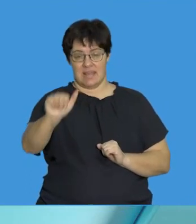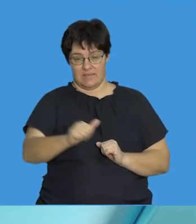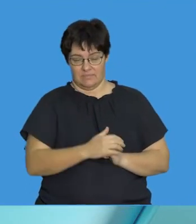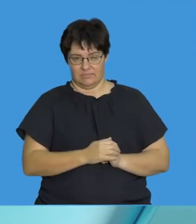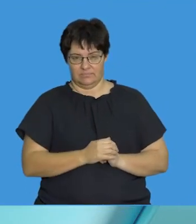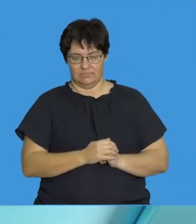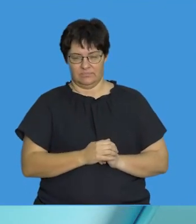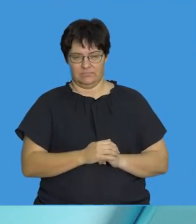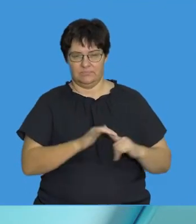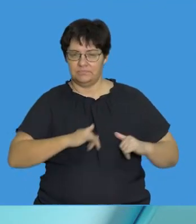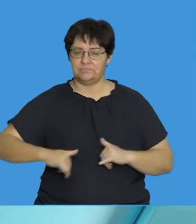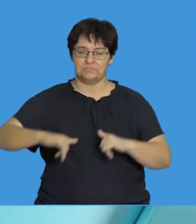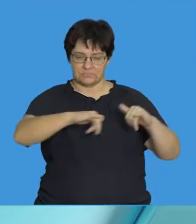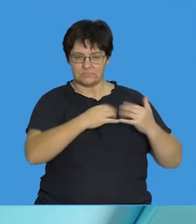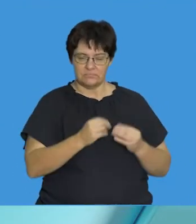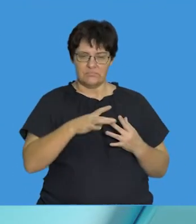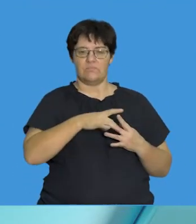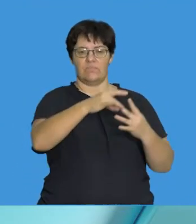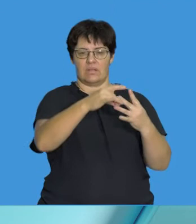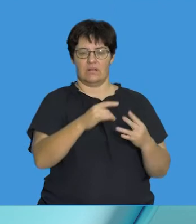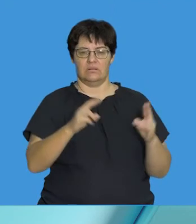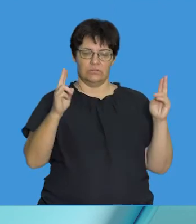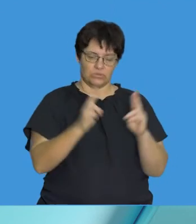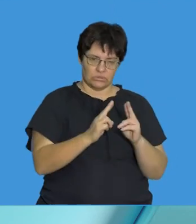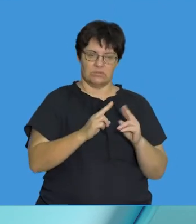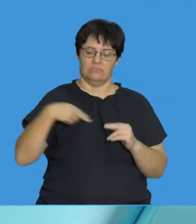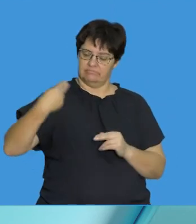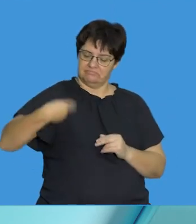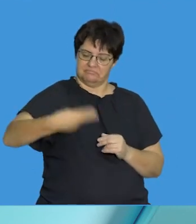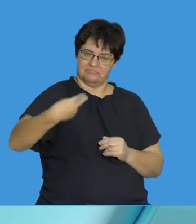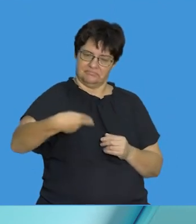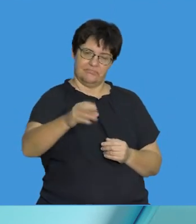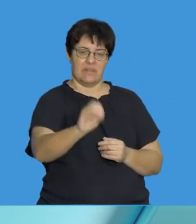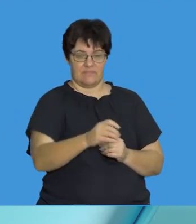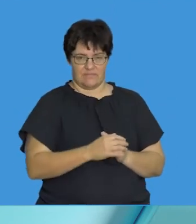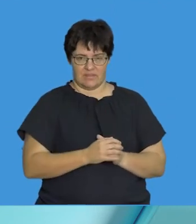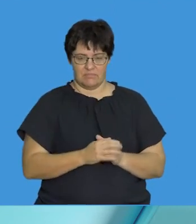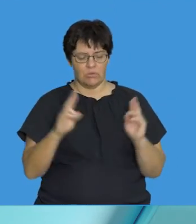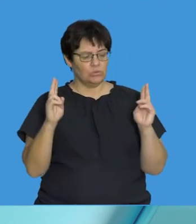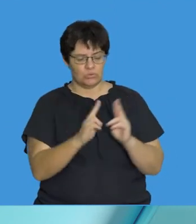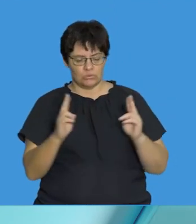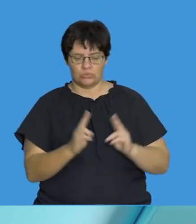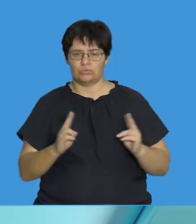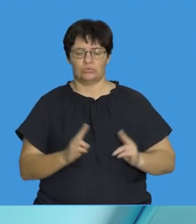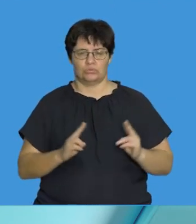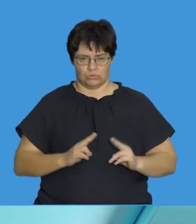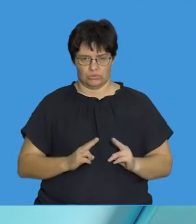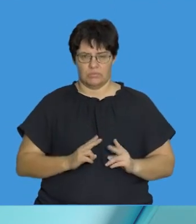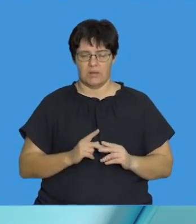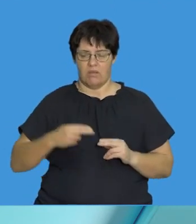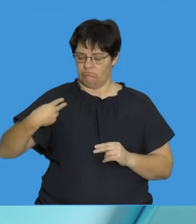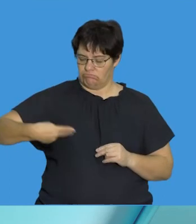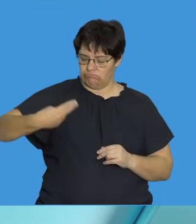we find that we are all having unique short tandem repeats. And these are short segments that